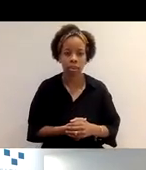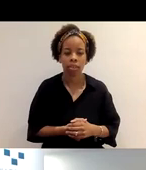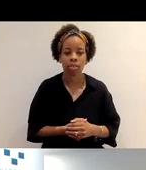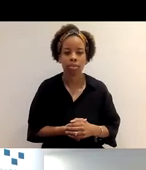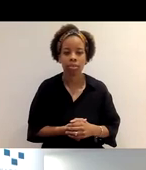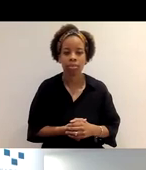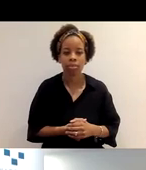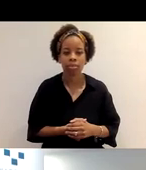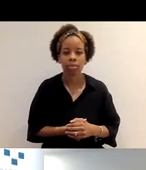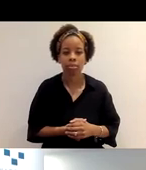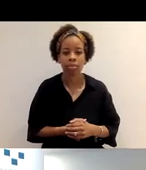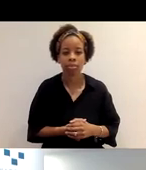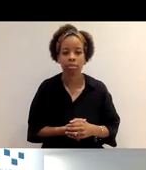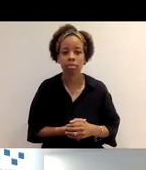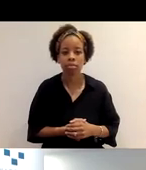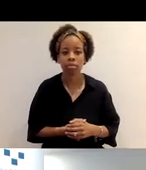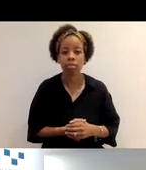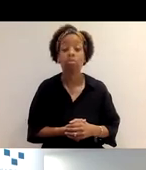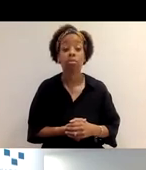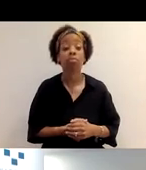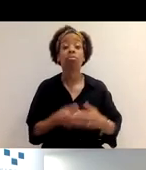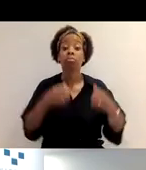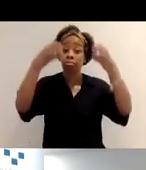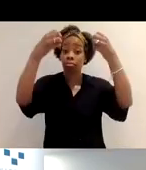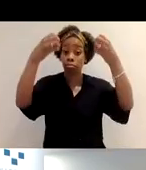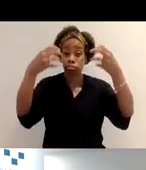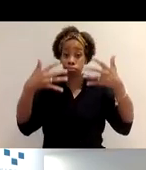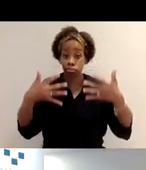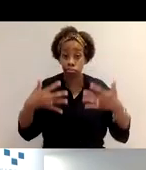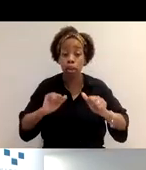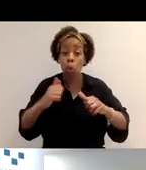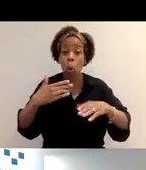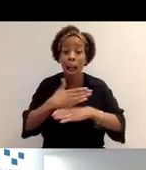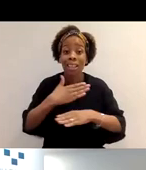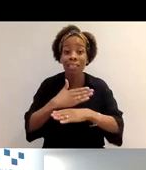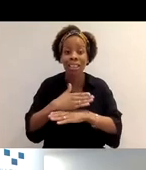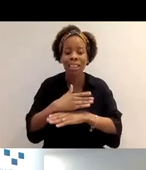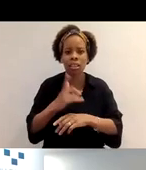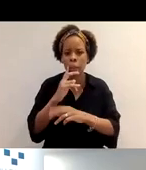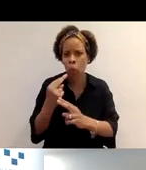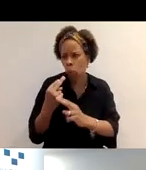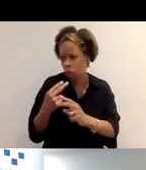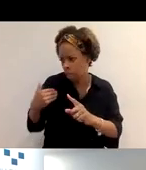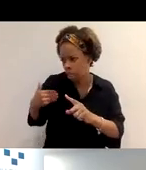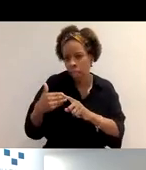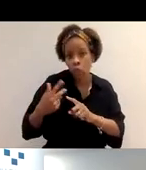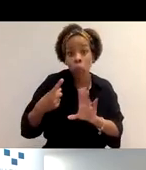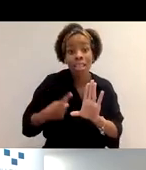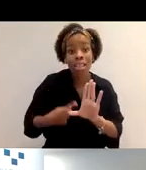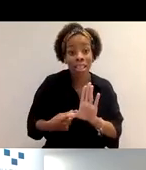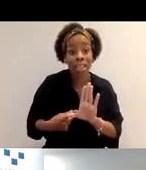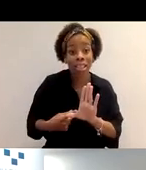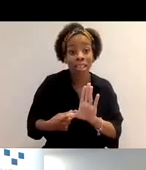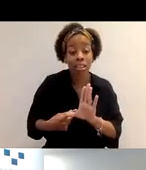And if you only need the activities from kind of the last two years for the HCPC audit, all you'd need to do